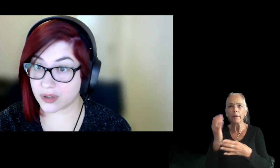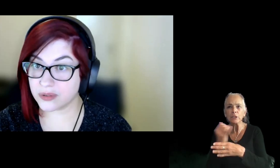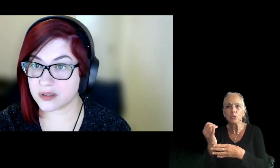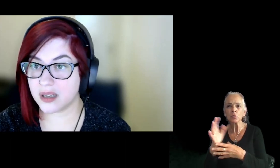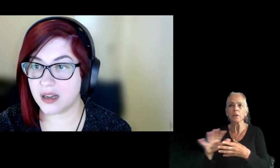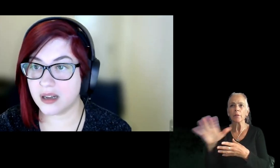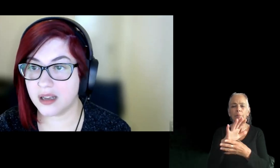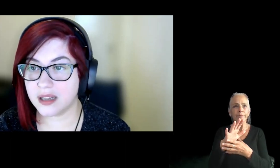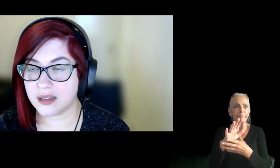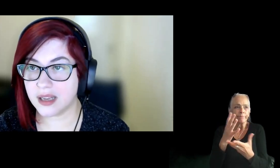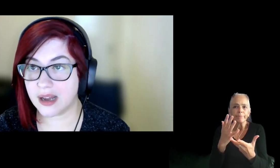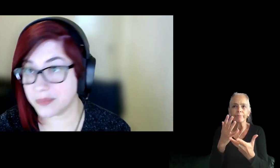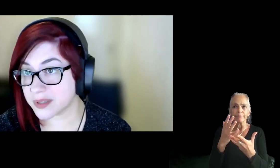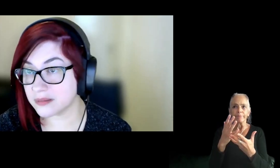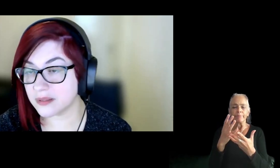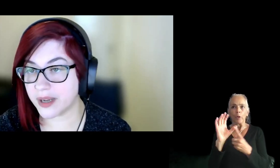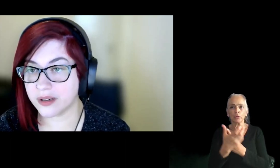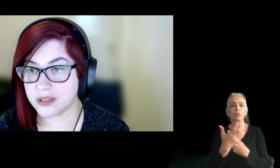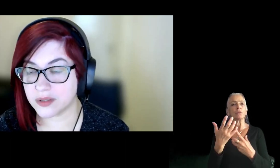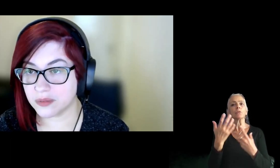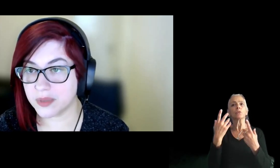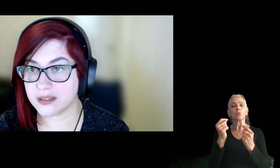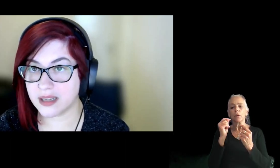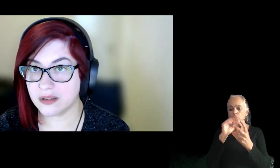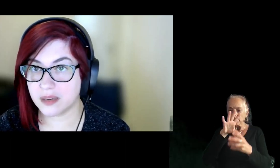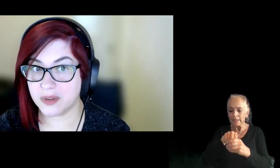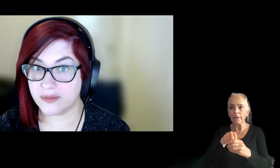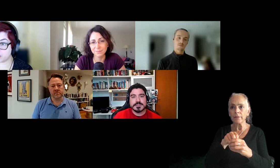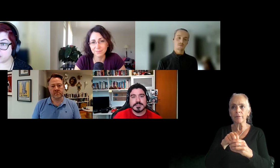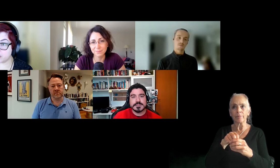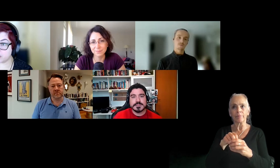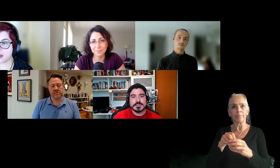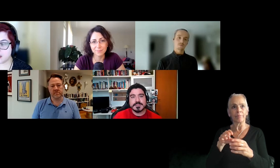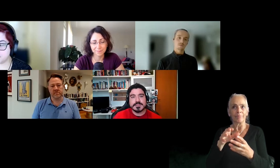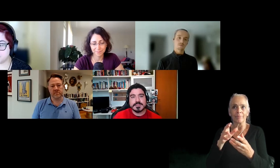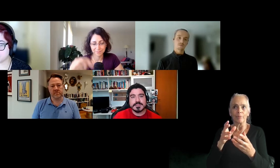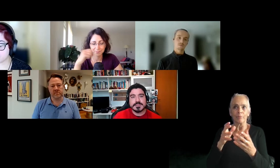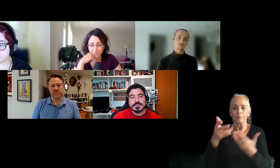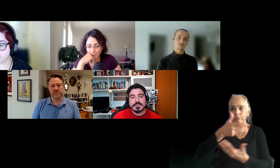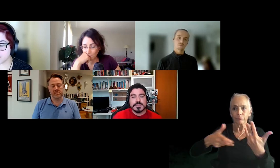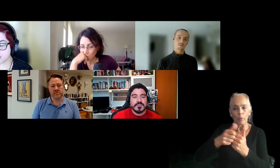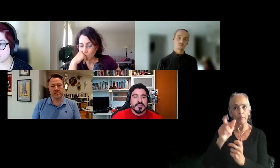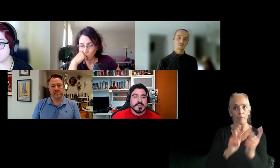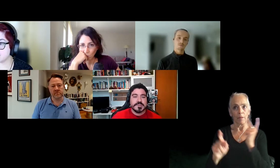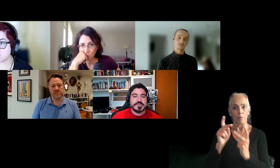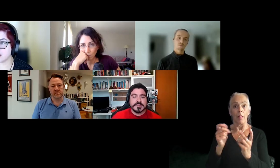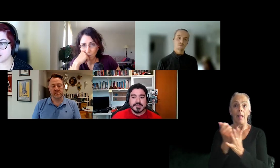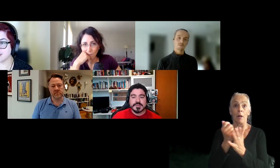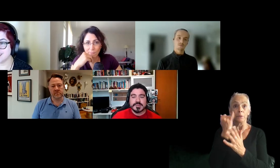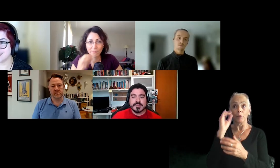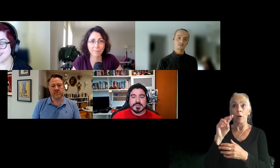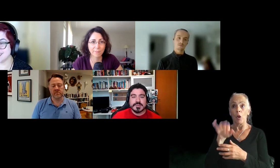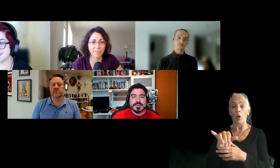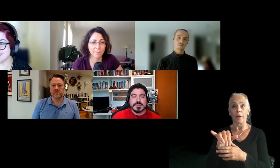those circles, uh, it, it helps minority too, because then you're going to be visible, um, because it is a